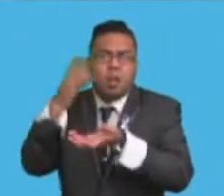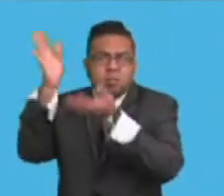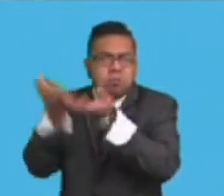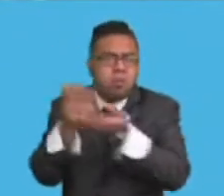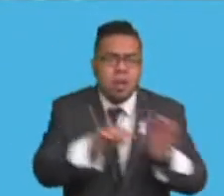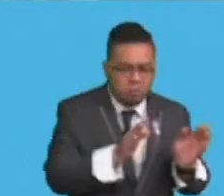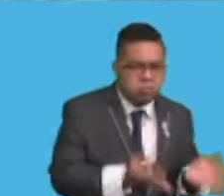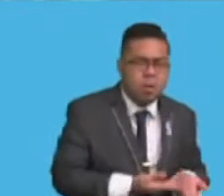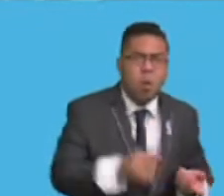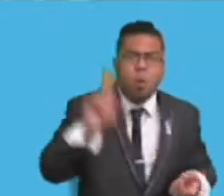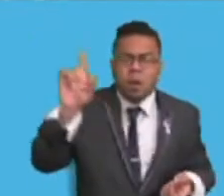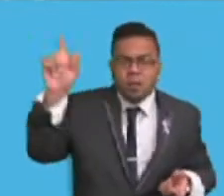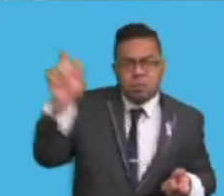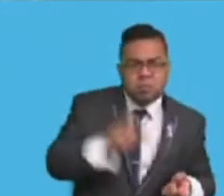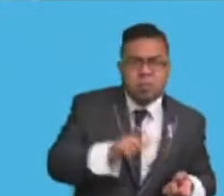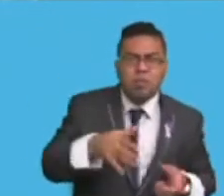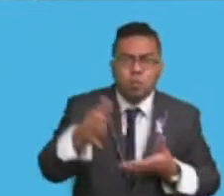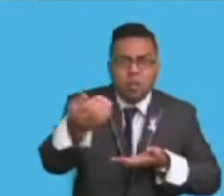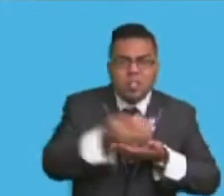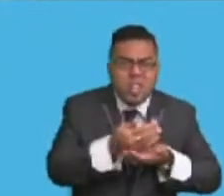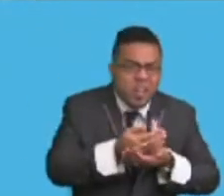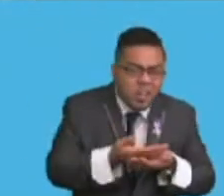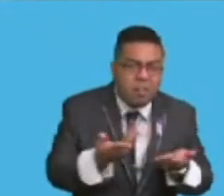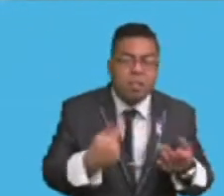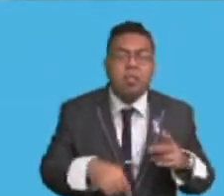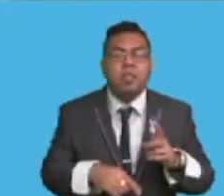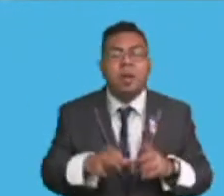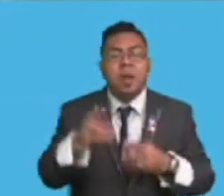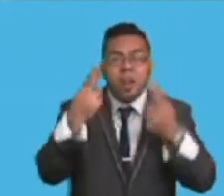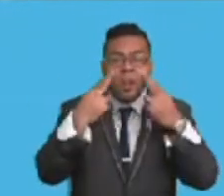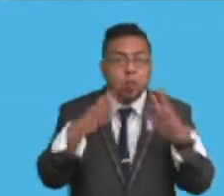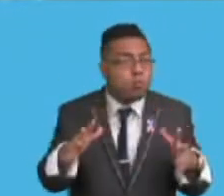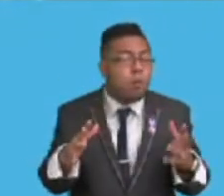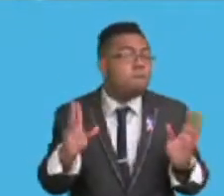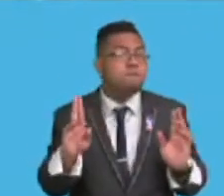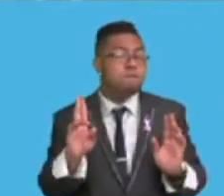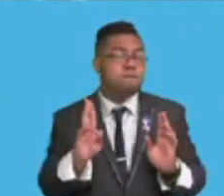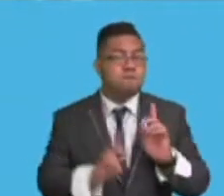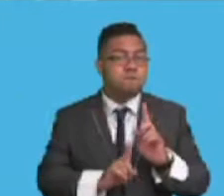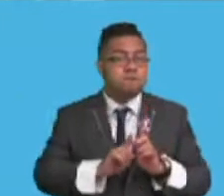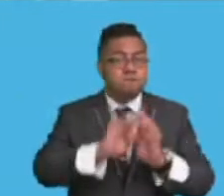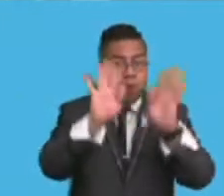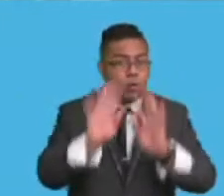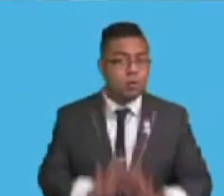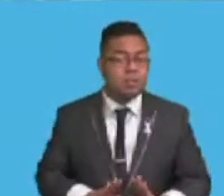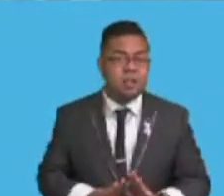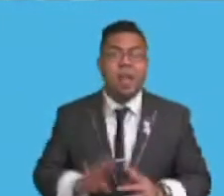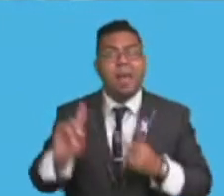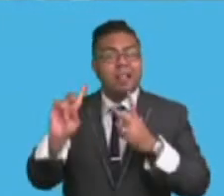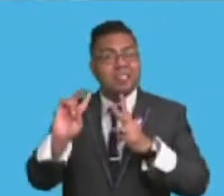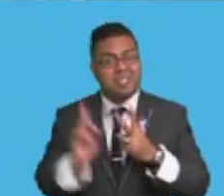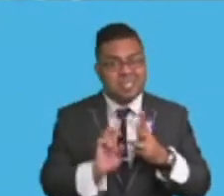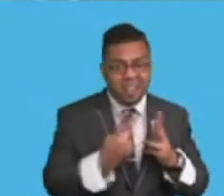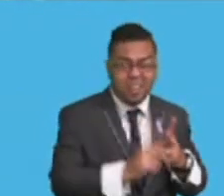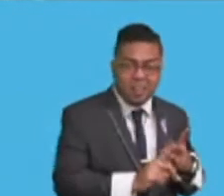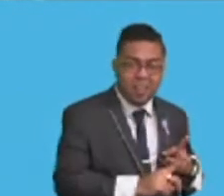One is conversion of the natural forest into agriculture land. And second is deforestation, which is